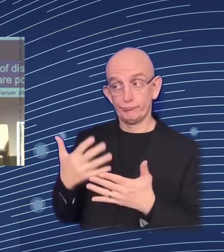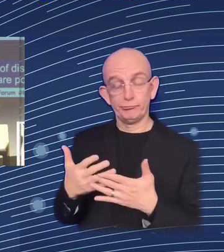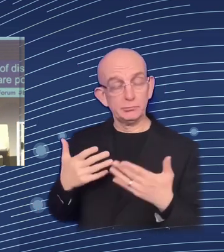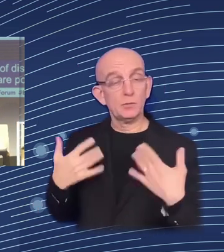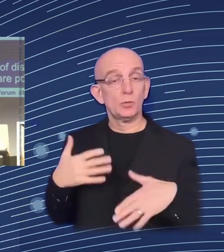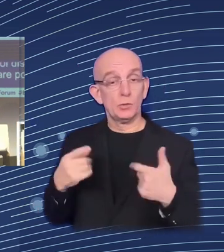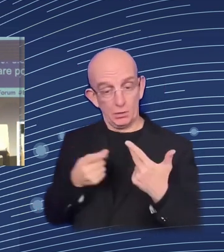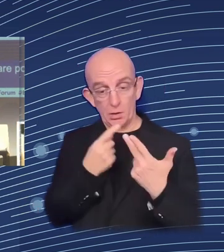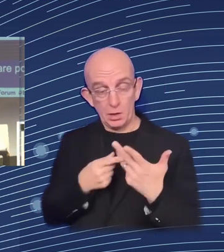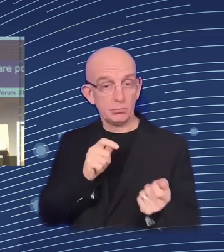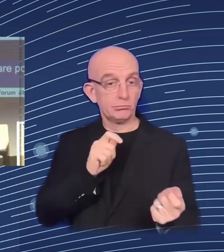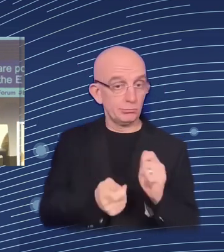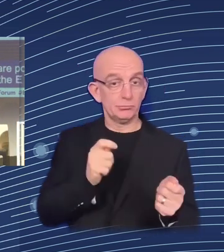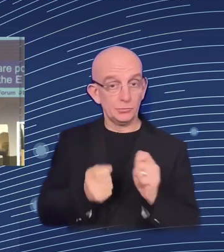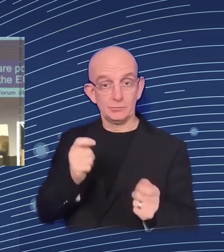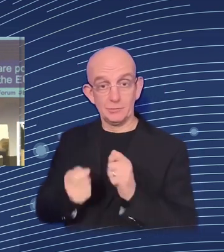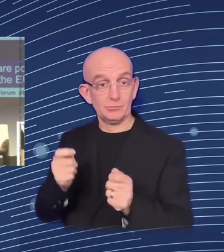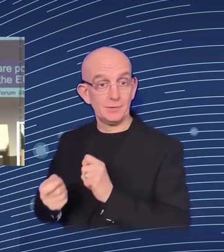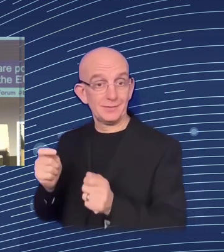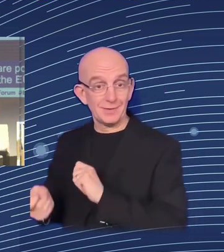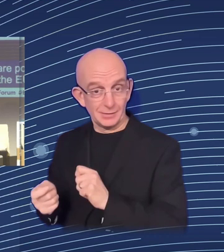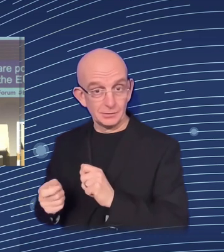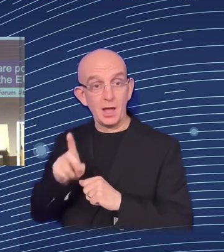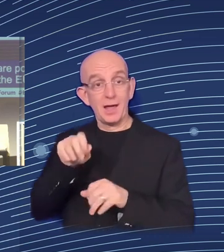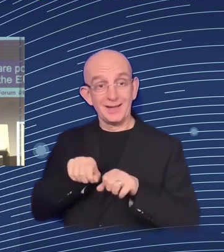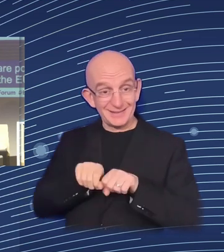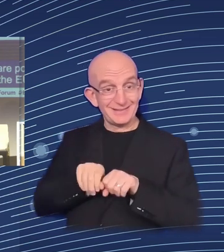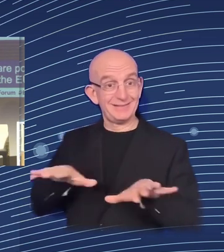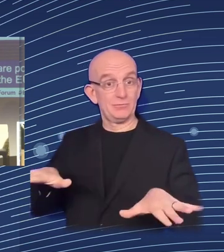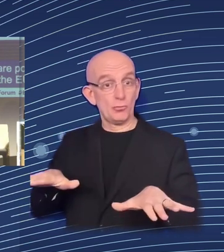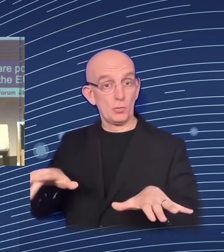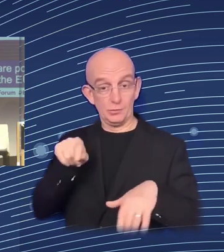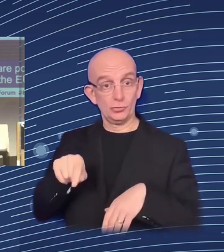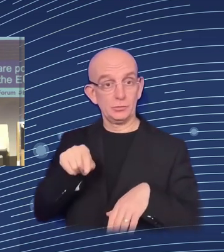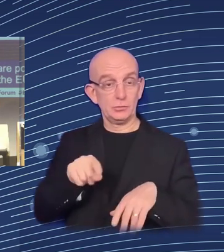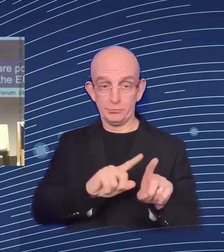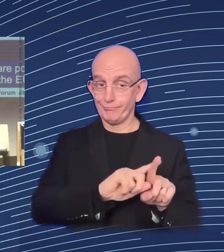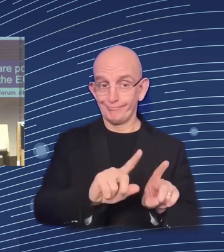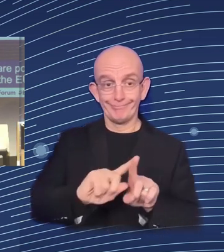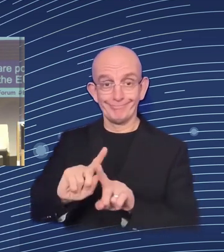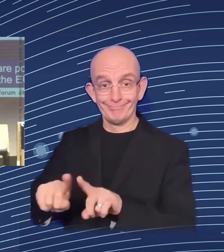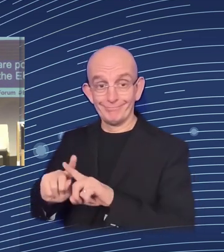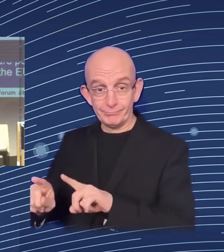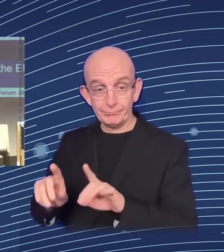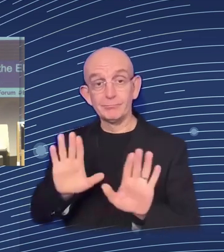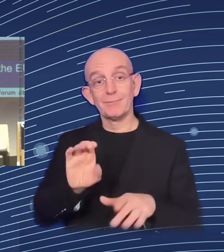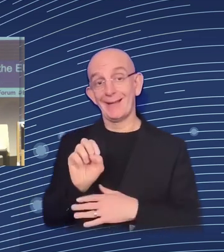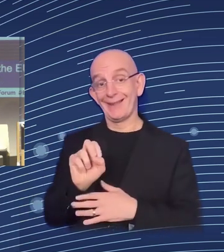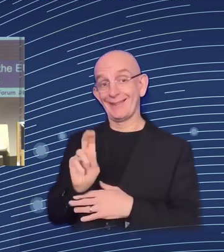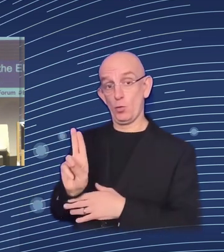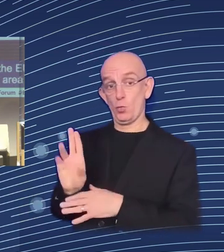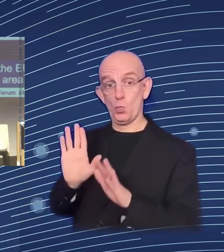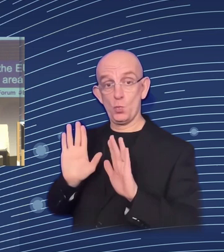respect, in terms of the green transition, is very ambitious, the most ambitious area in the world,